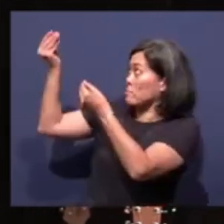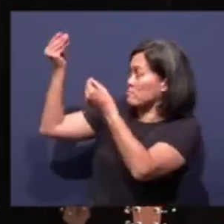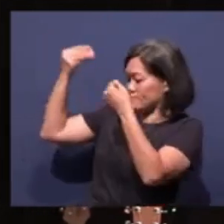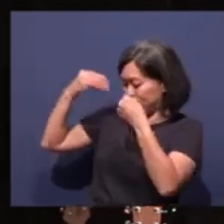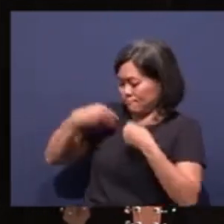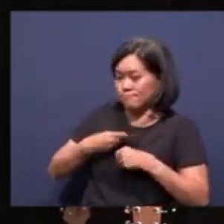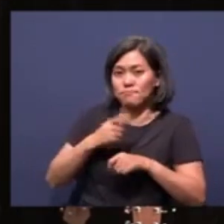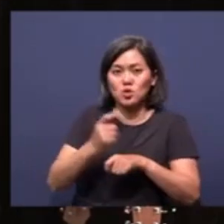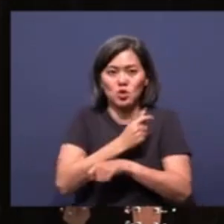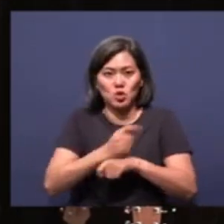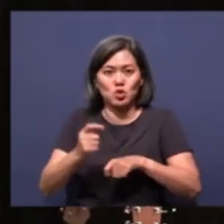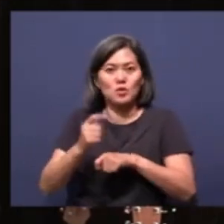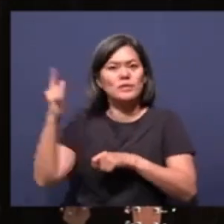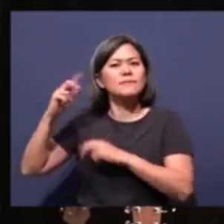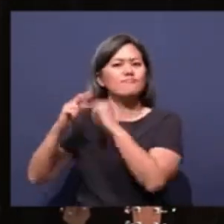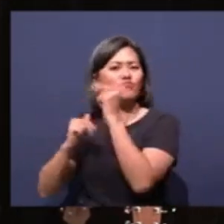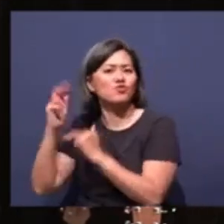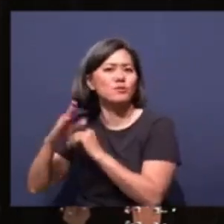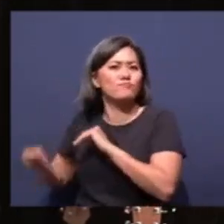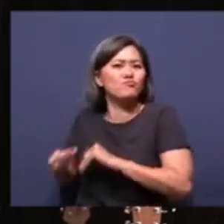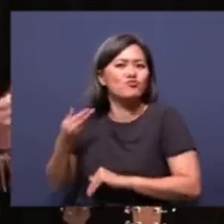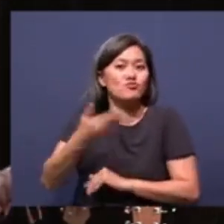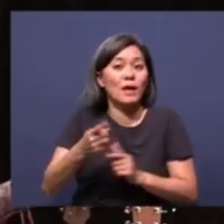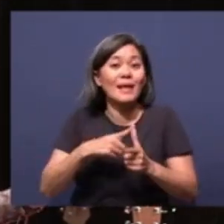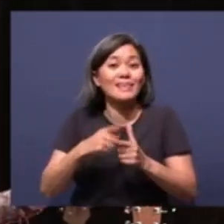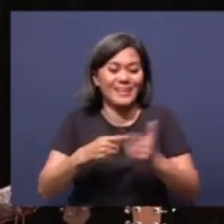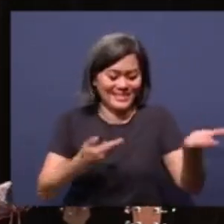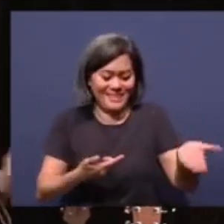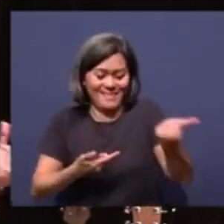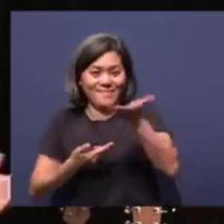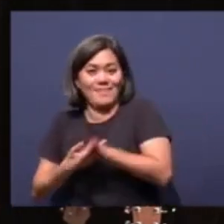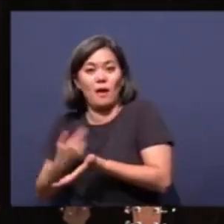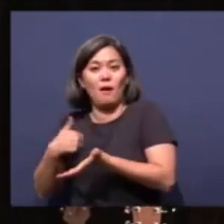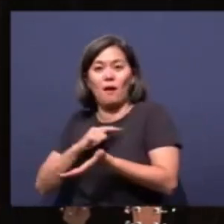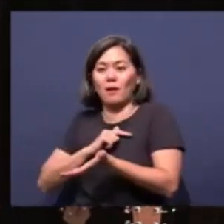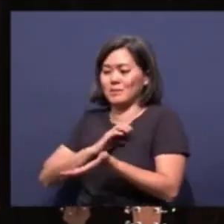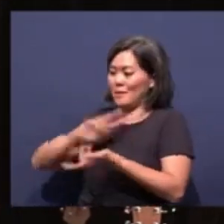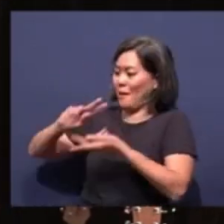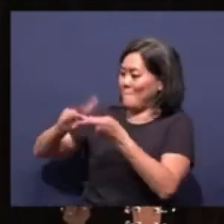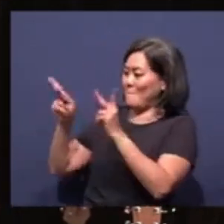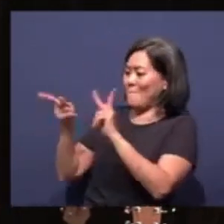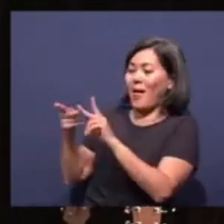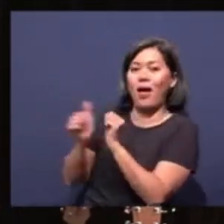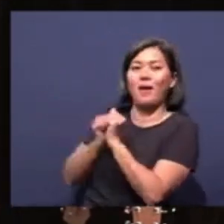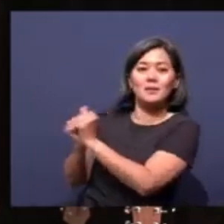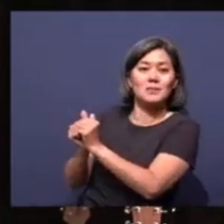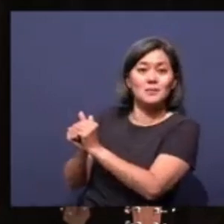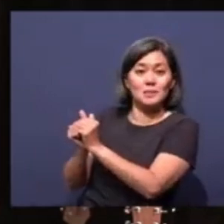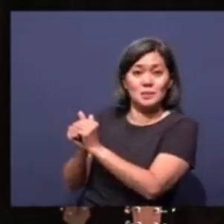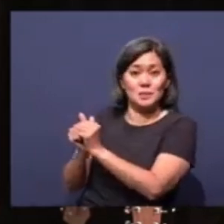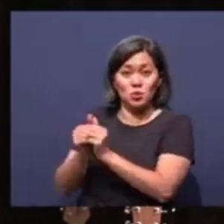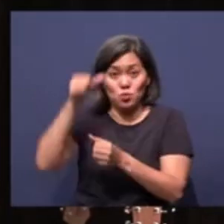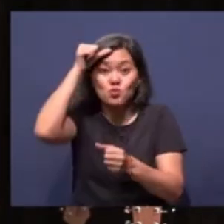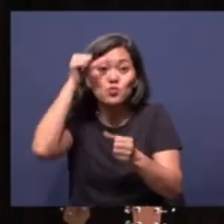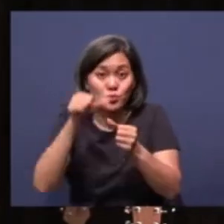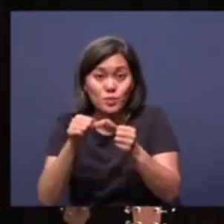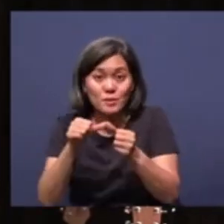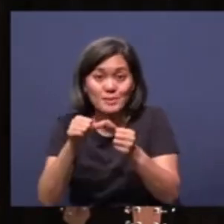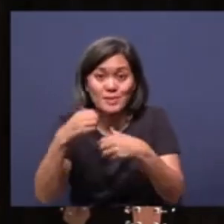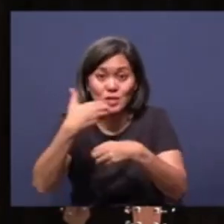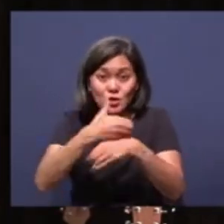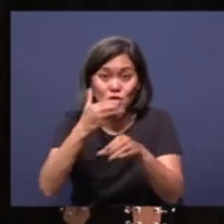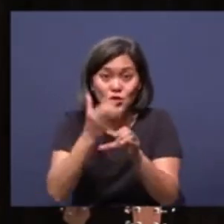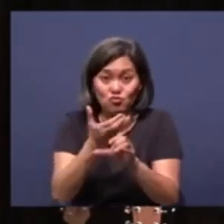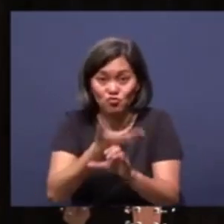task, he builds and he'll provide. And then after that, he'll invite us to partner with him. So you remember in creation,